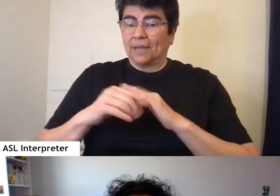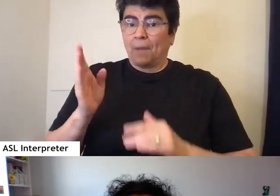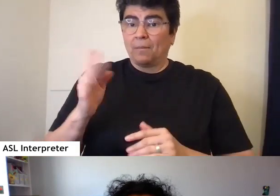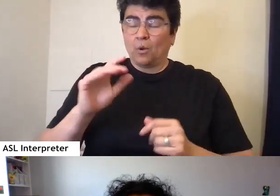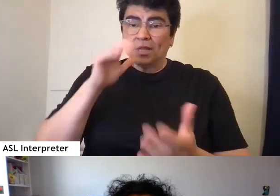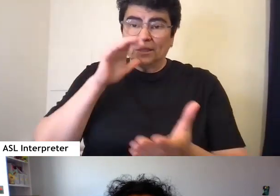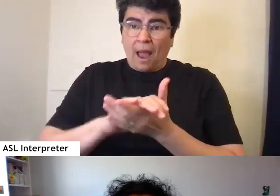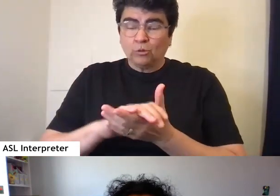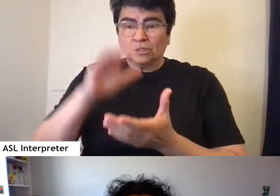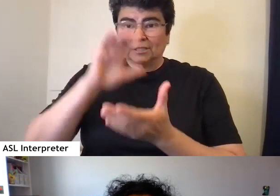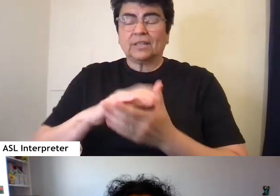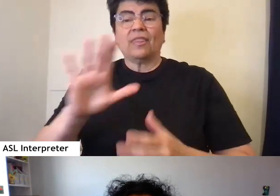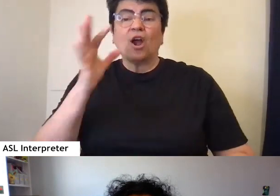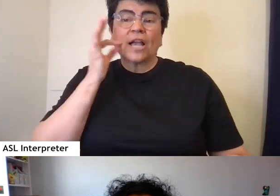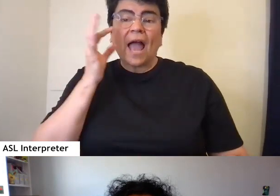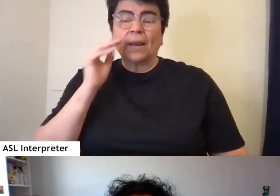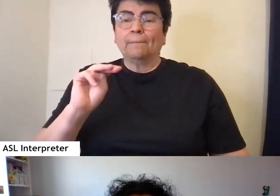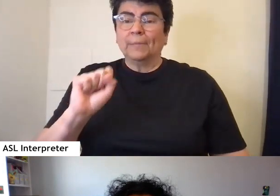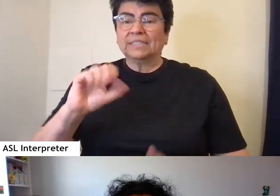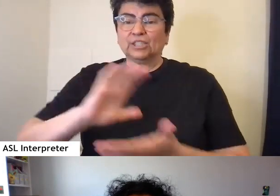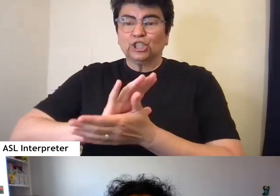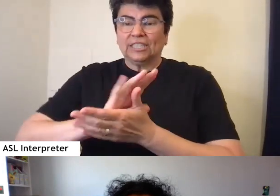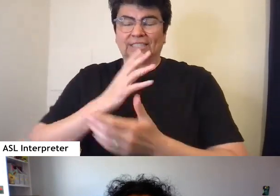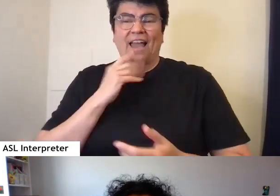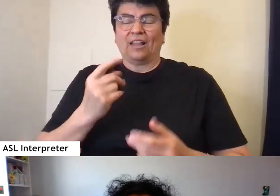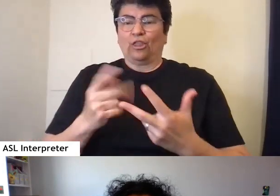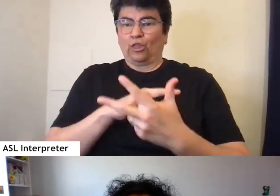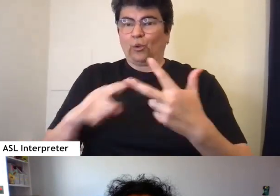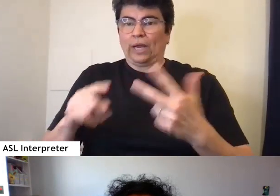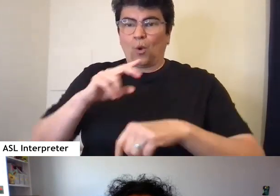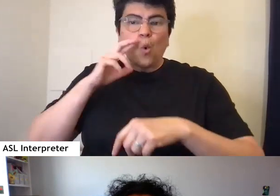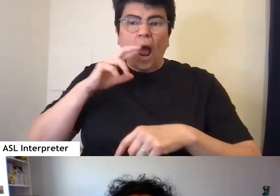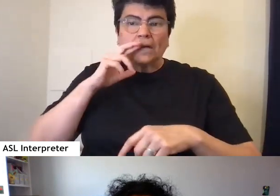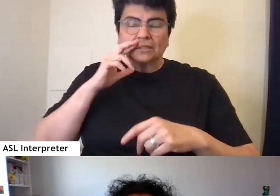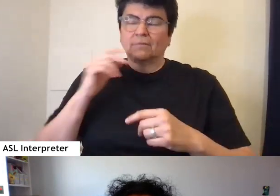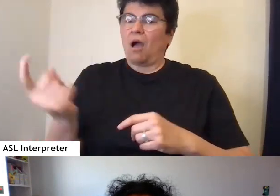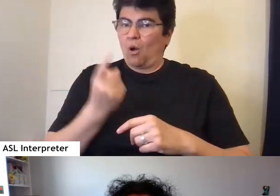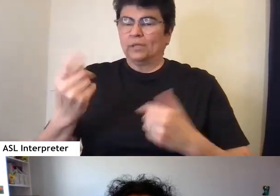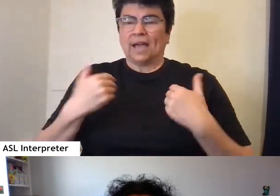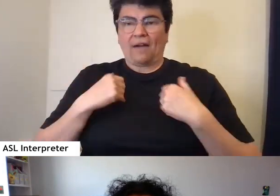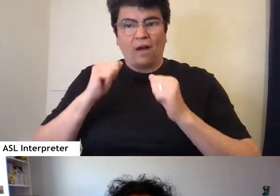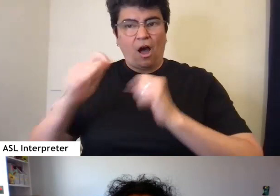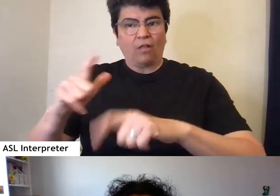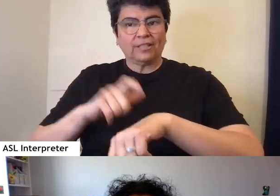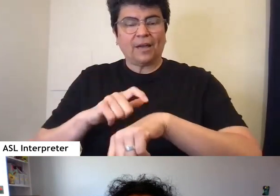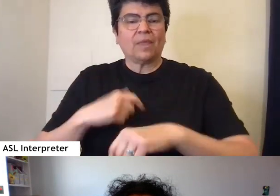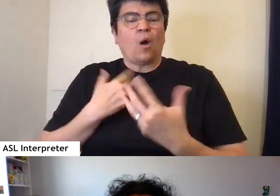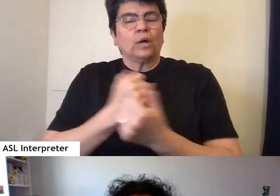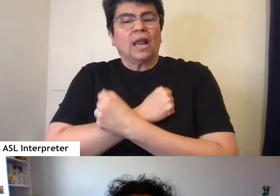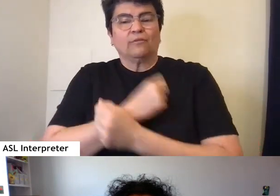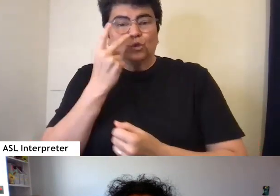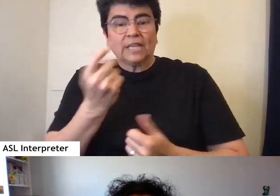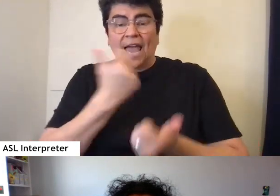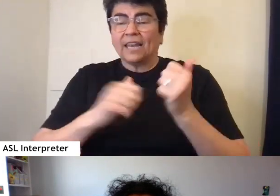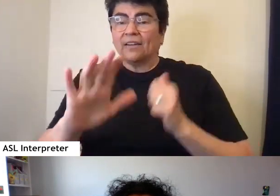spouse, their cat, Miss Cheese, and at least three pet rats at all times. And I would love to see any